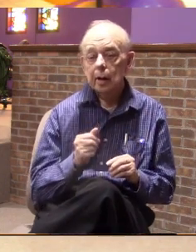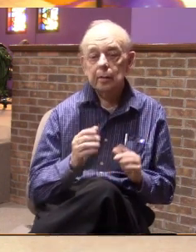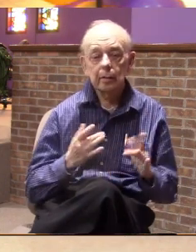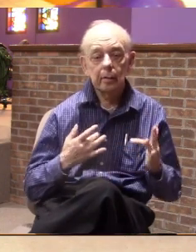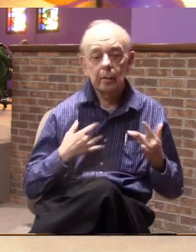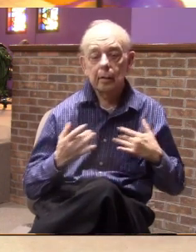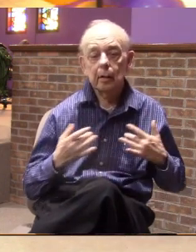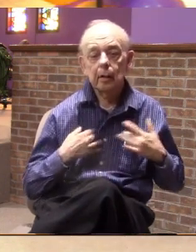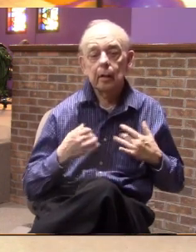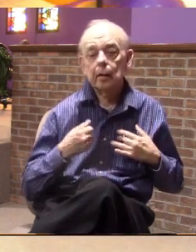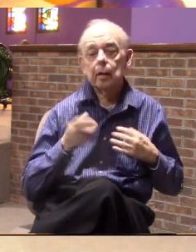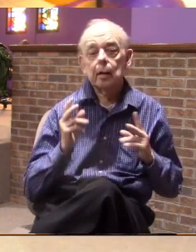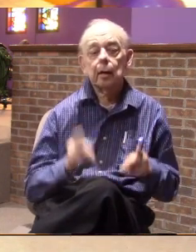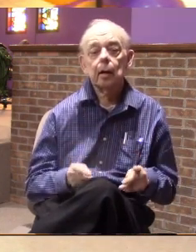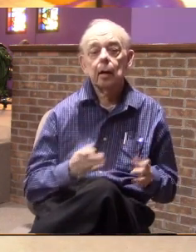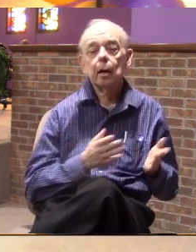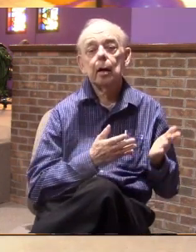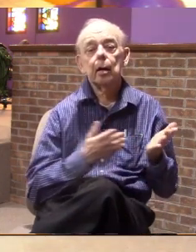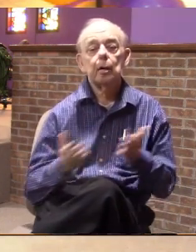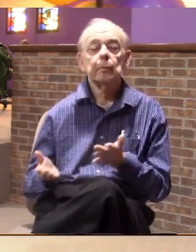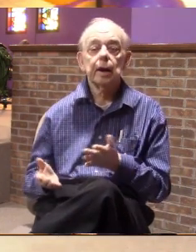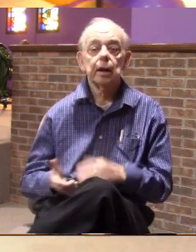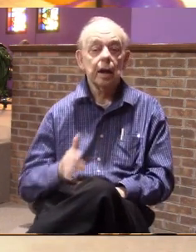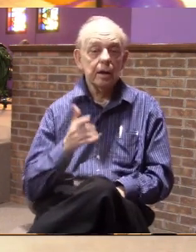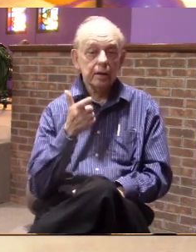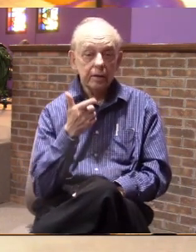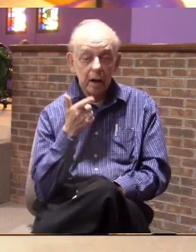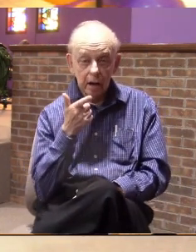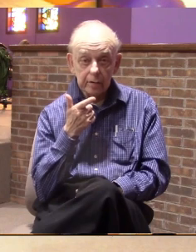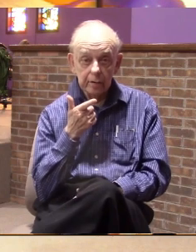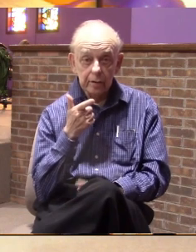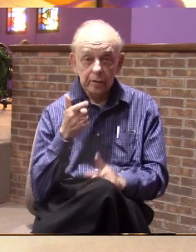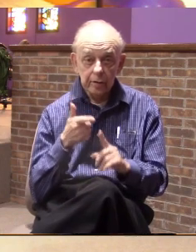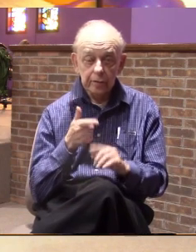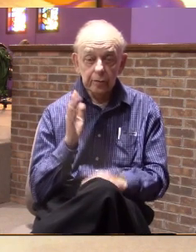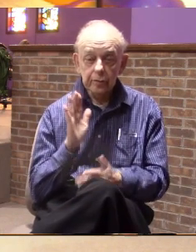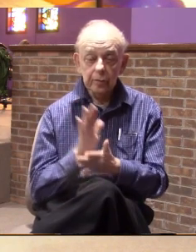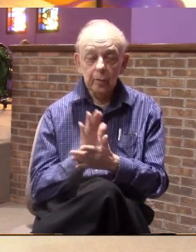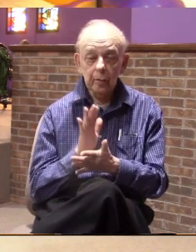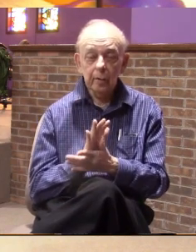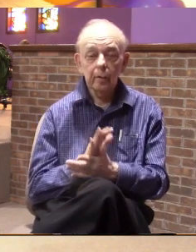concerned about anybody bringing a gun to school.